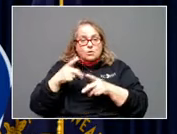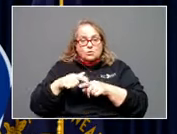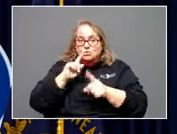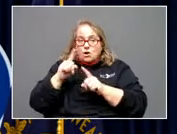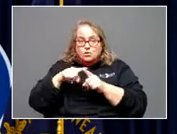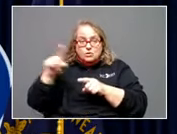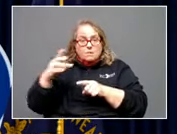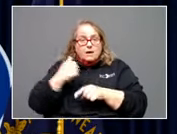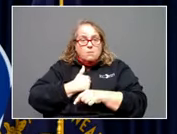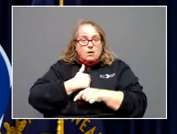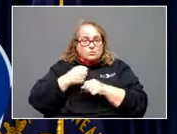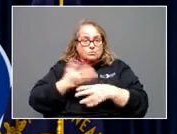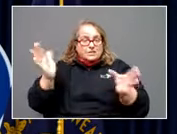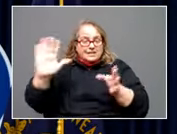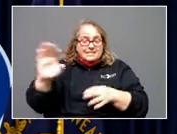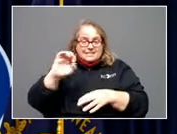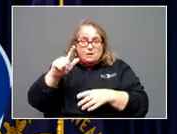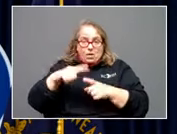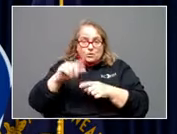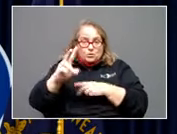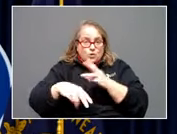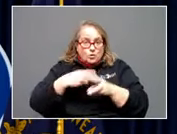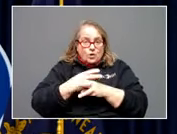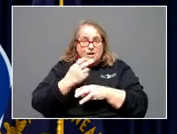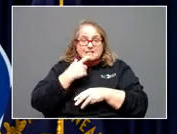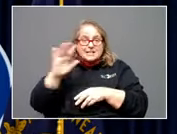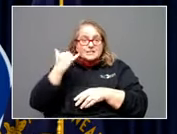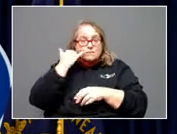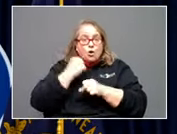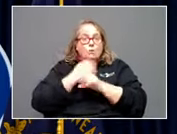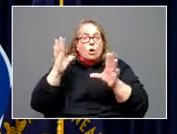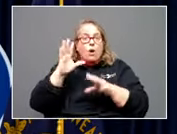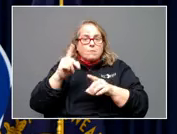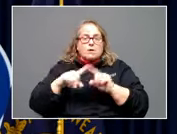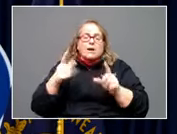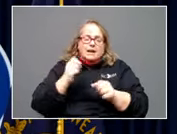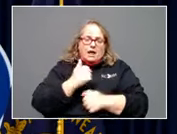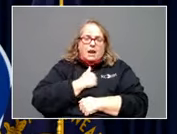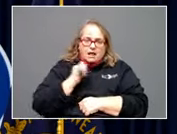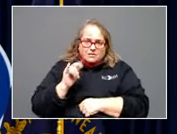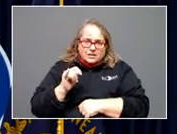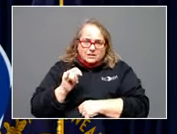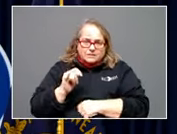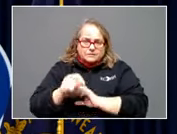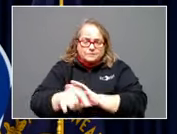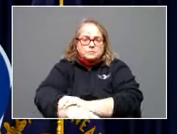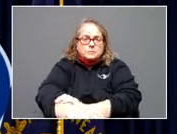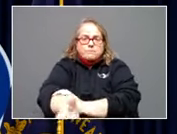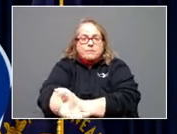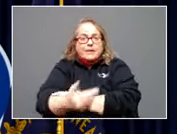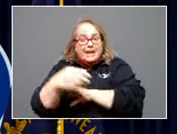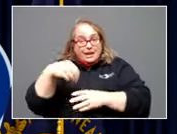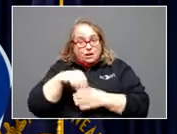his email out there to the entire world. He said his phone blew up, but he loved every single minute of it. In your